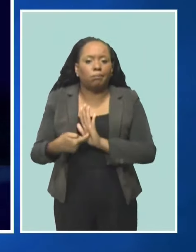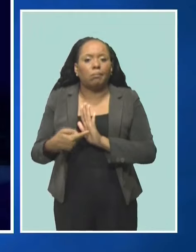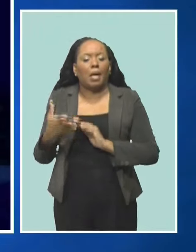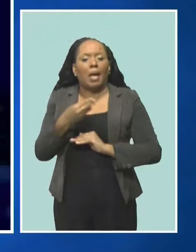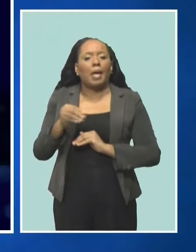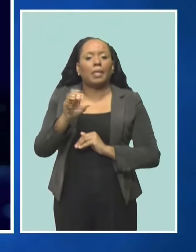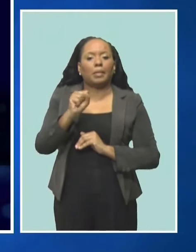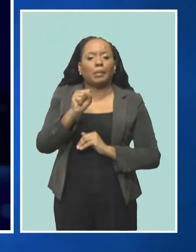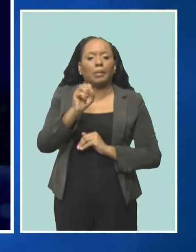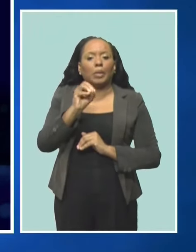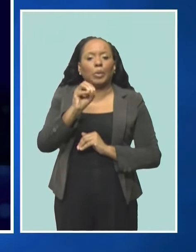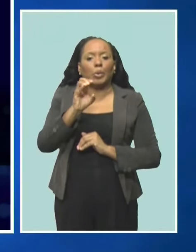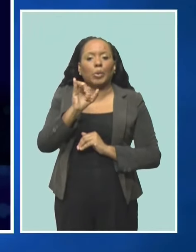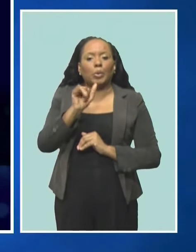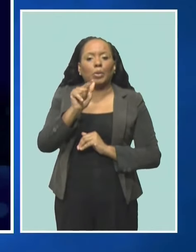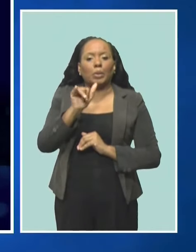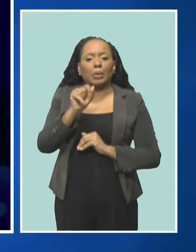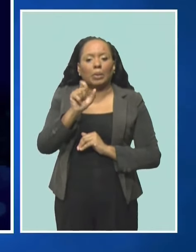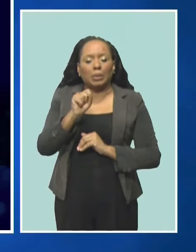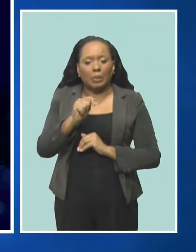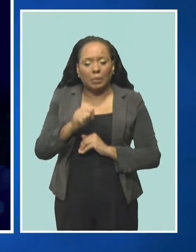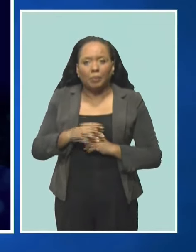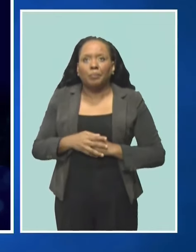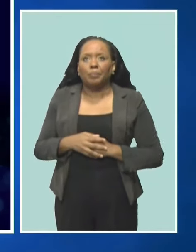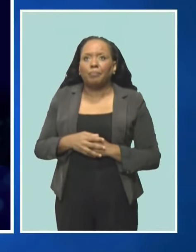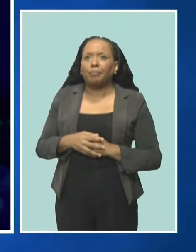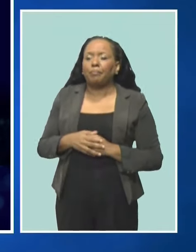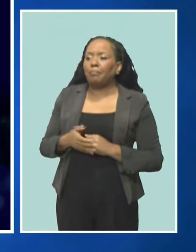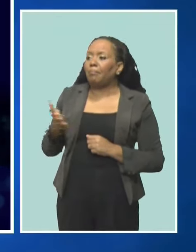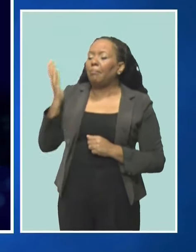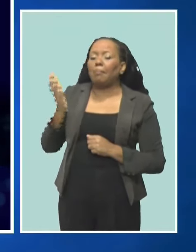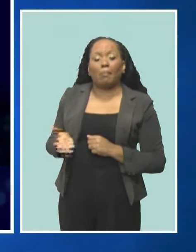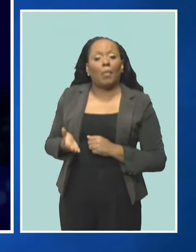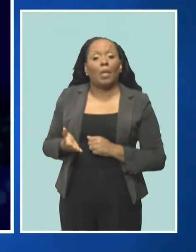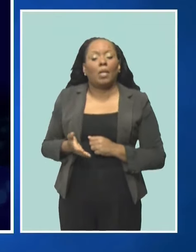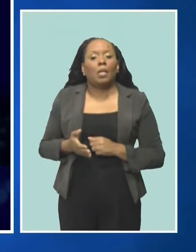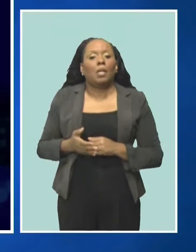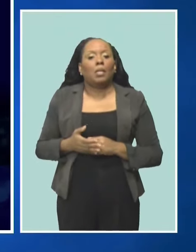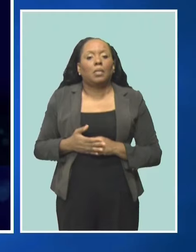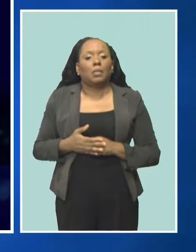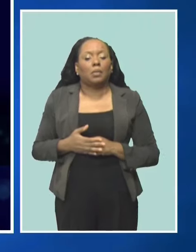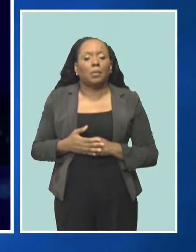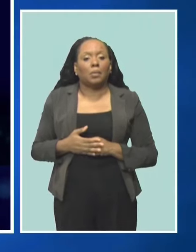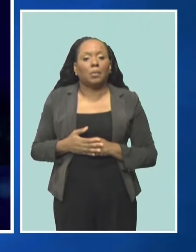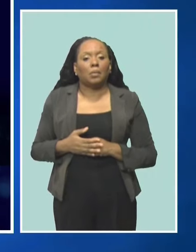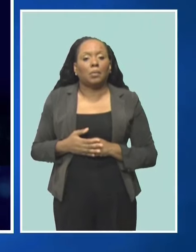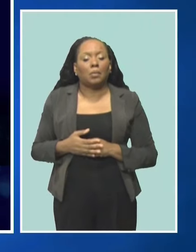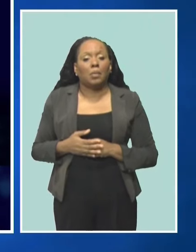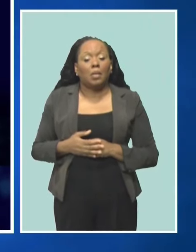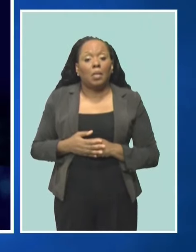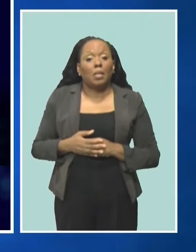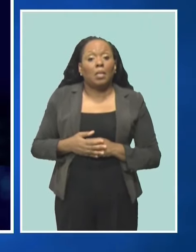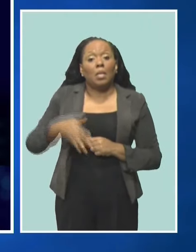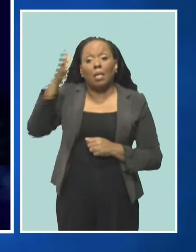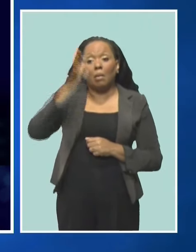used the trade union movement to address the inconsistencies and unfairness within the public service?